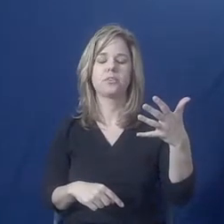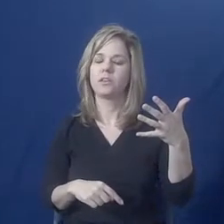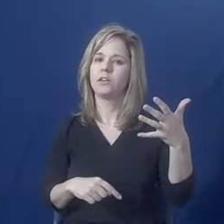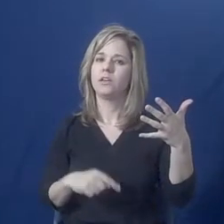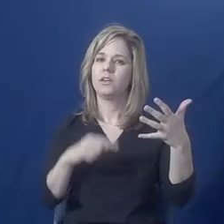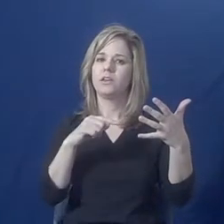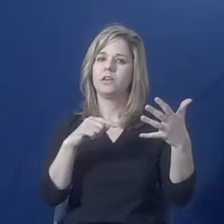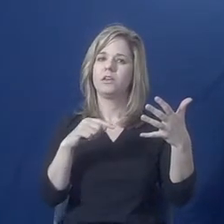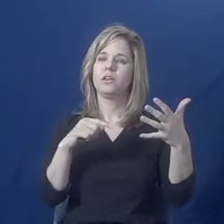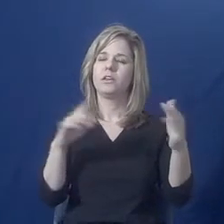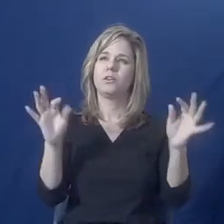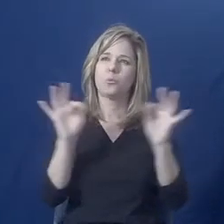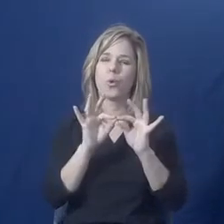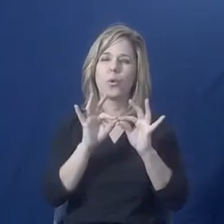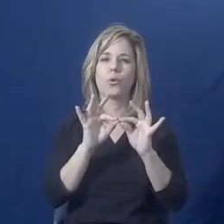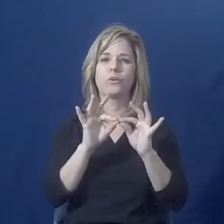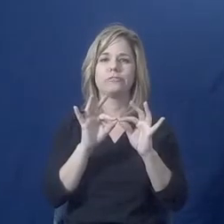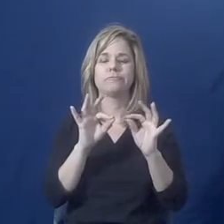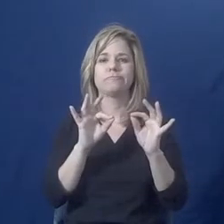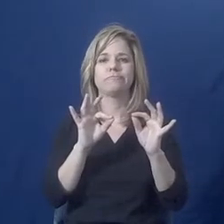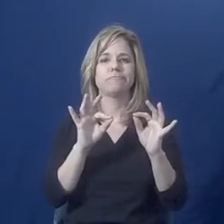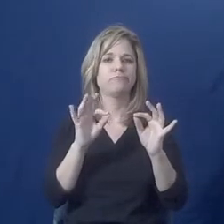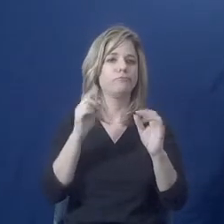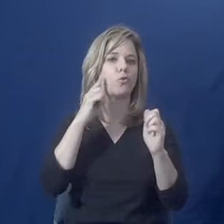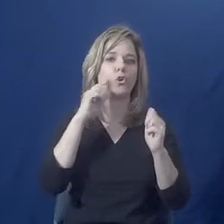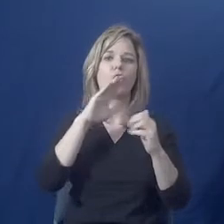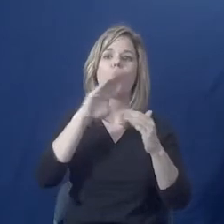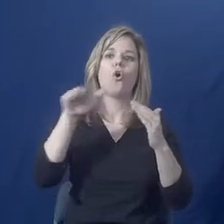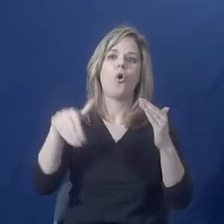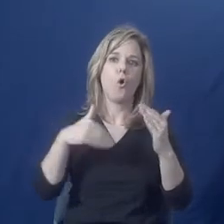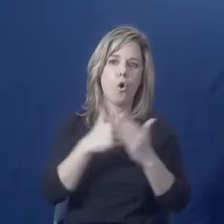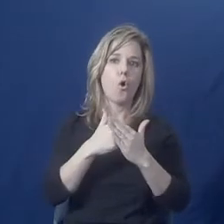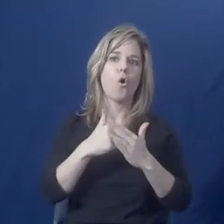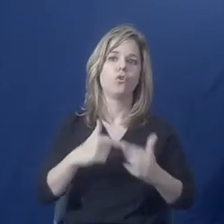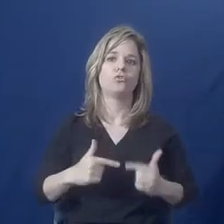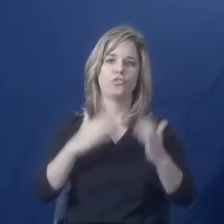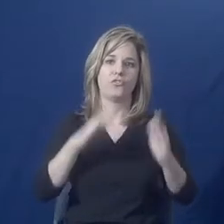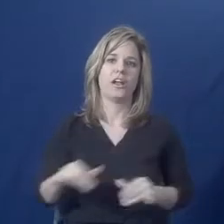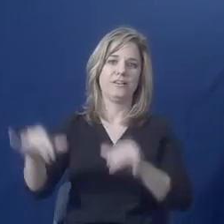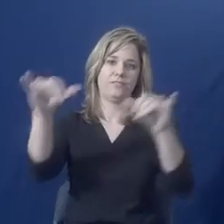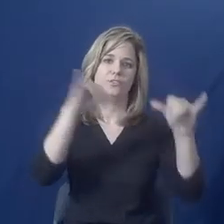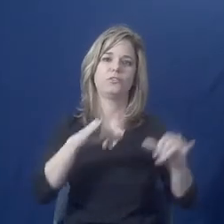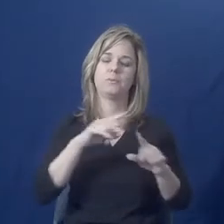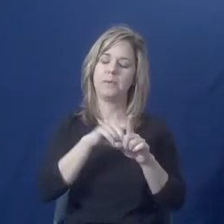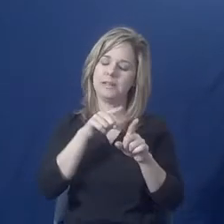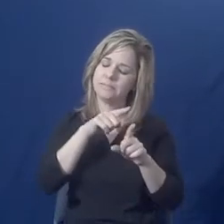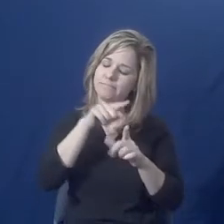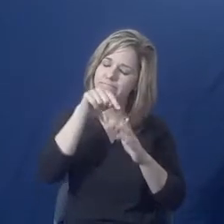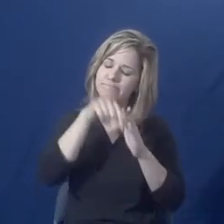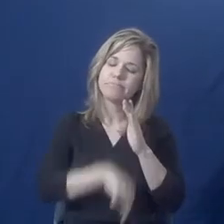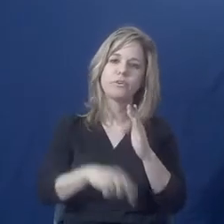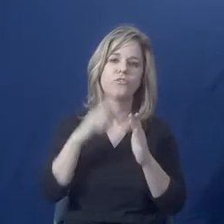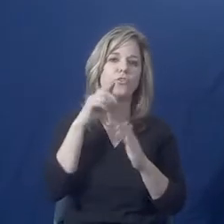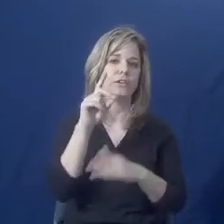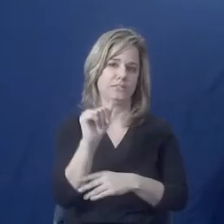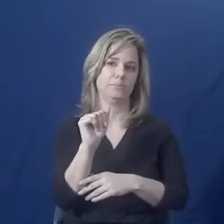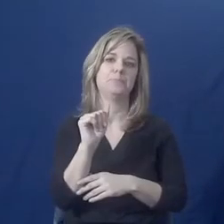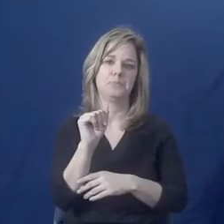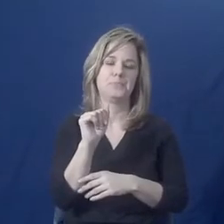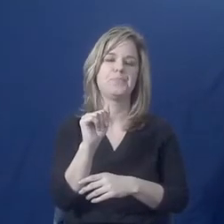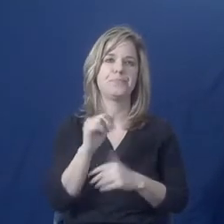for all survivors but can be especially important for survivors with disabilities.